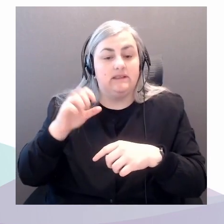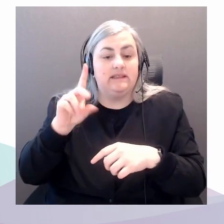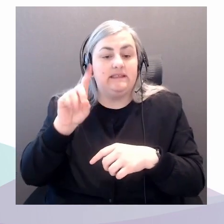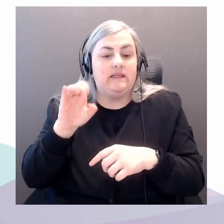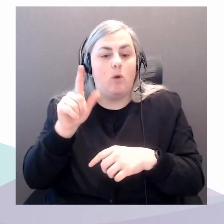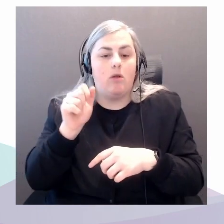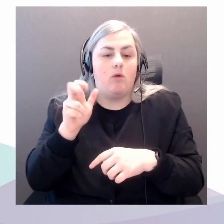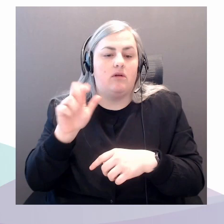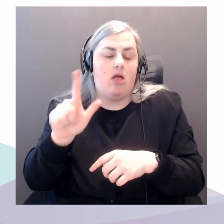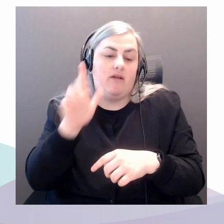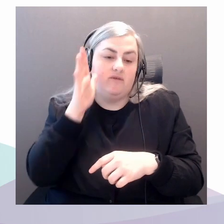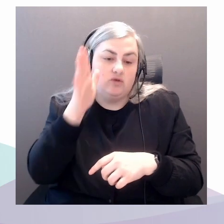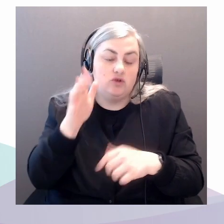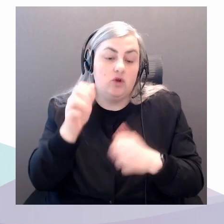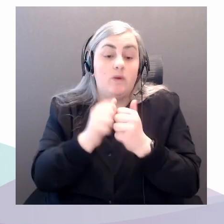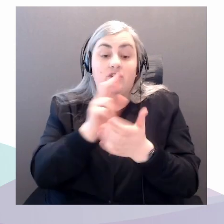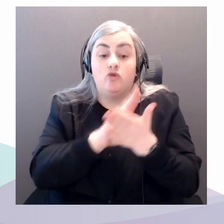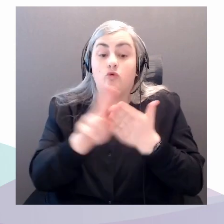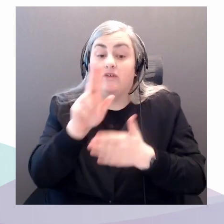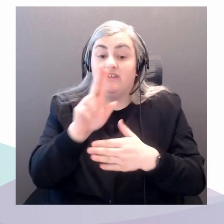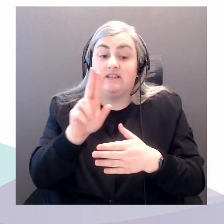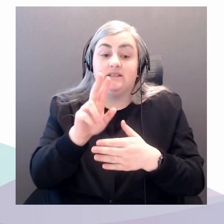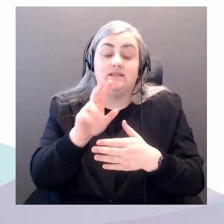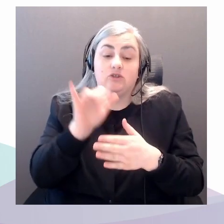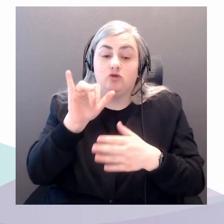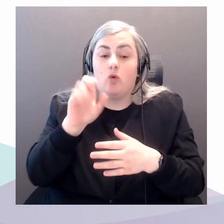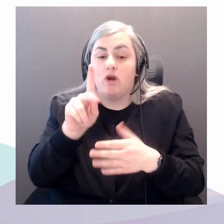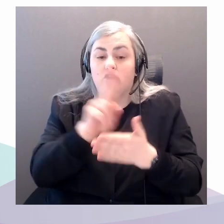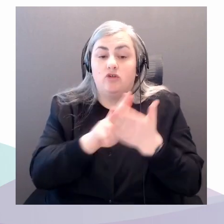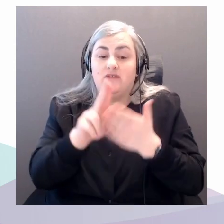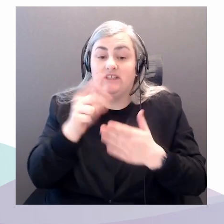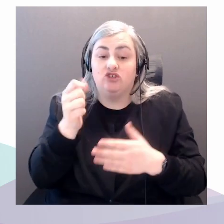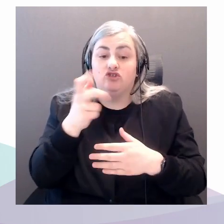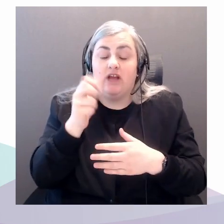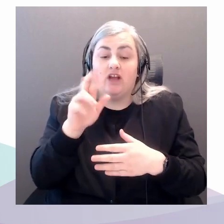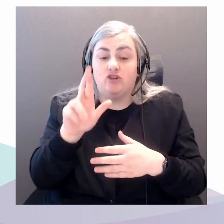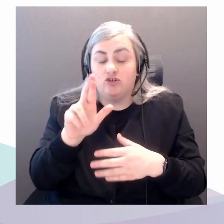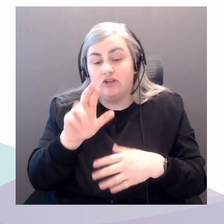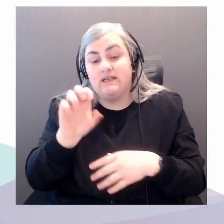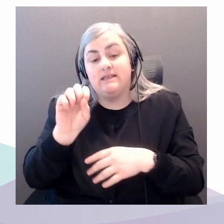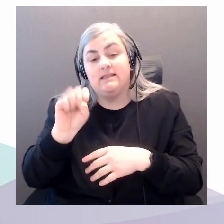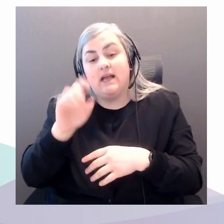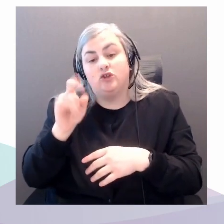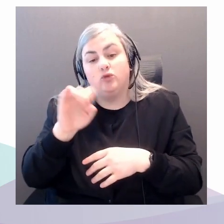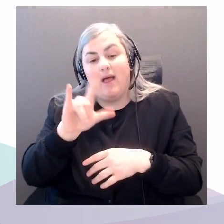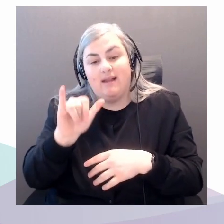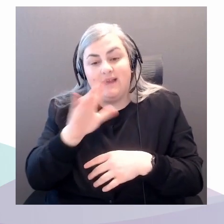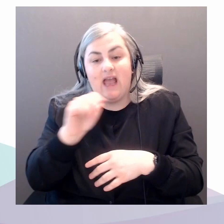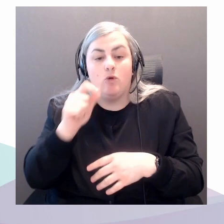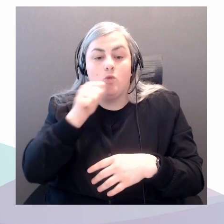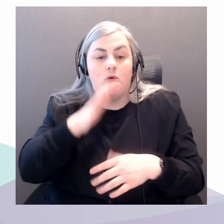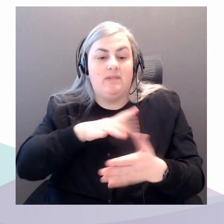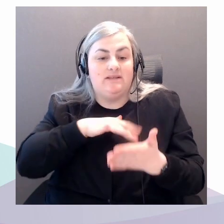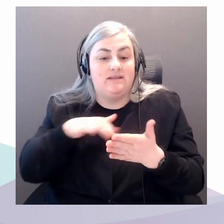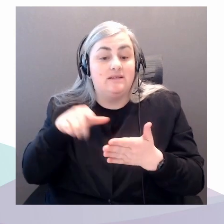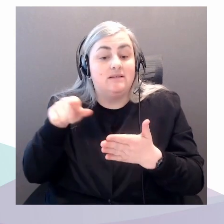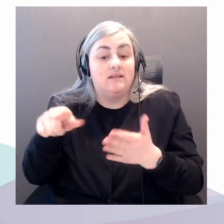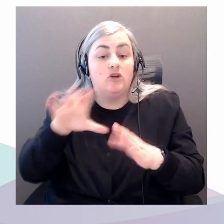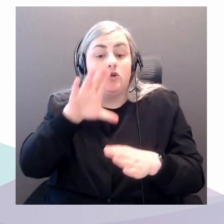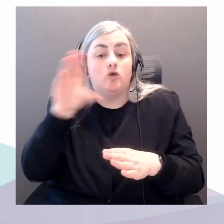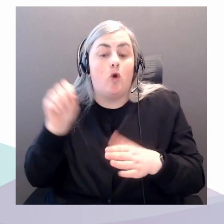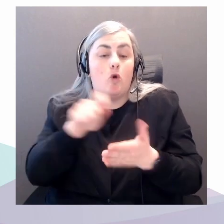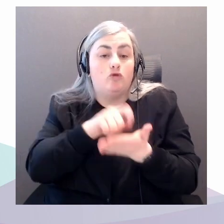professor, Dr. Angele Aluc, she co-directed Pico Pion, It is Broken, a